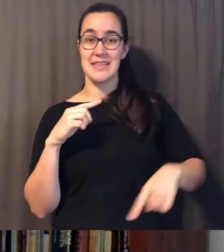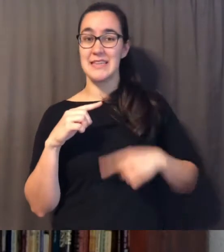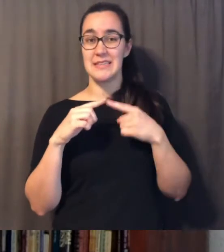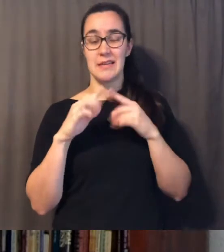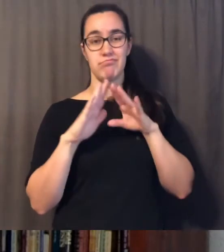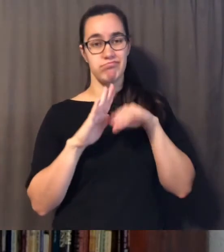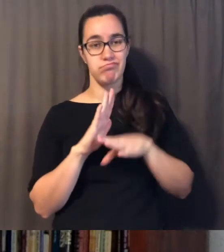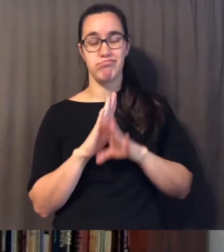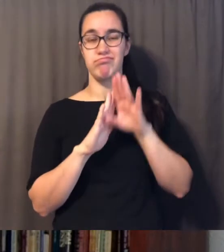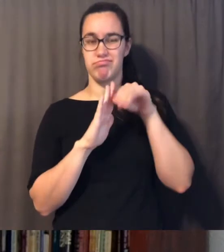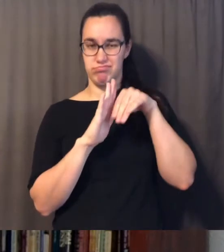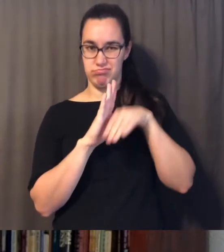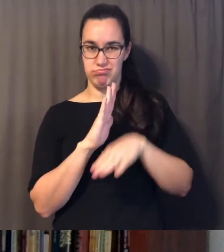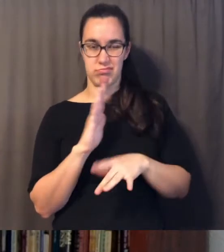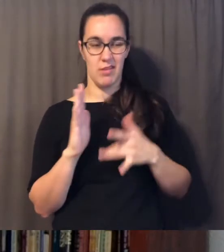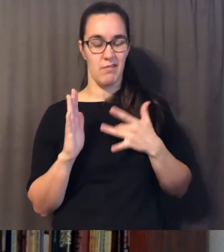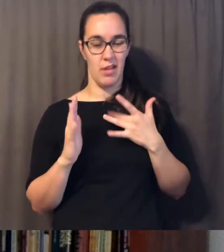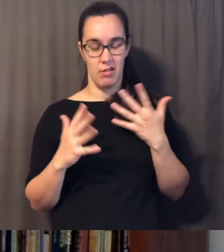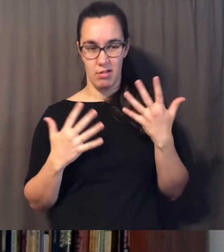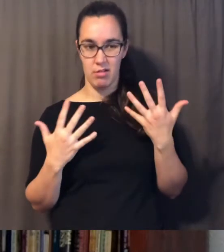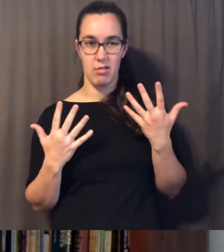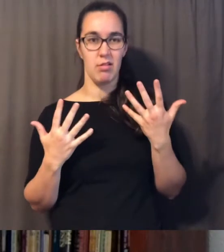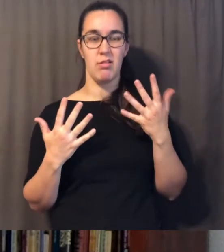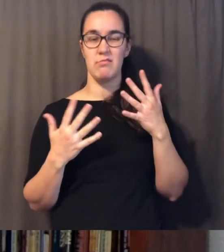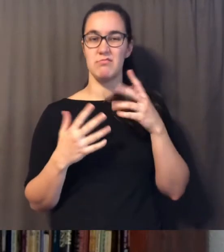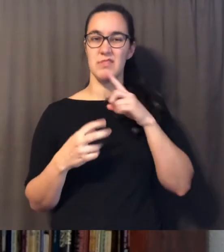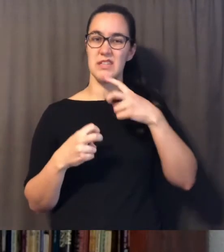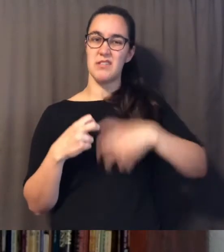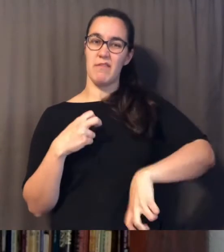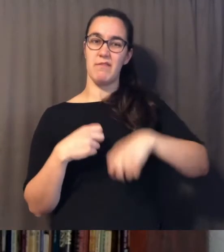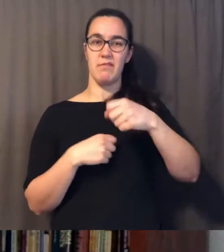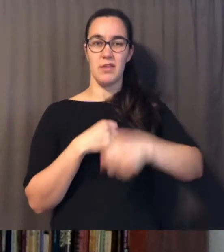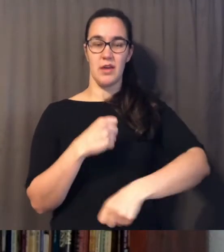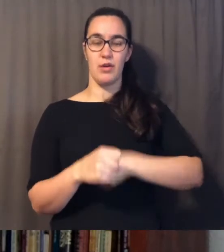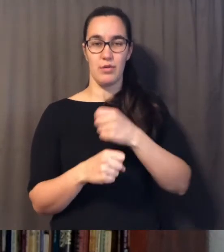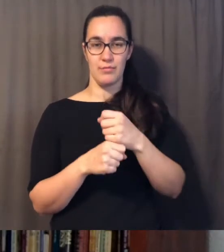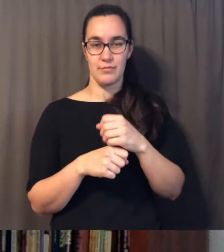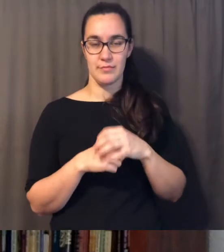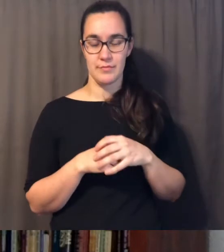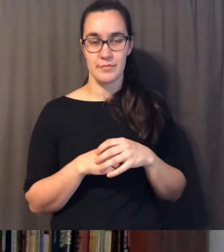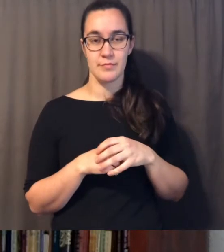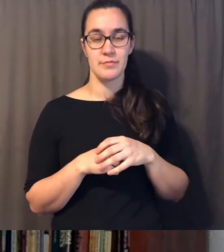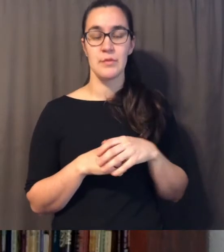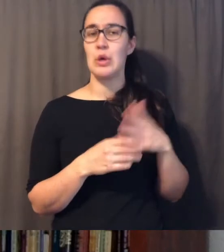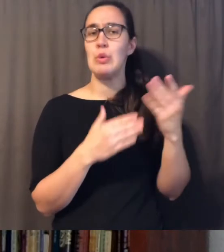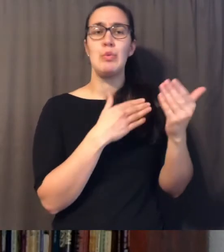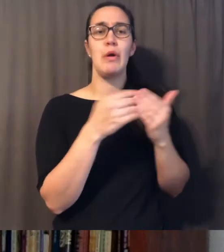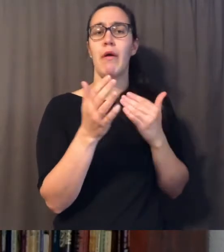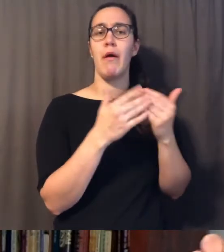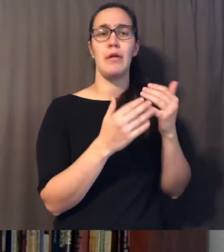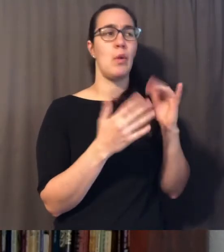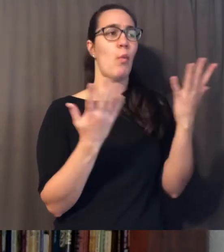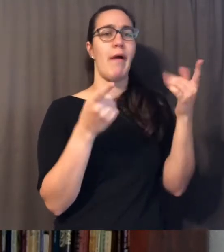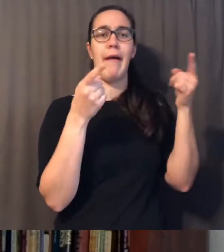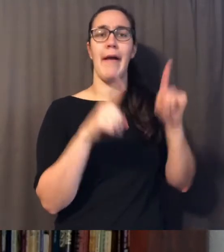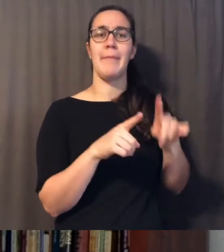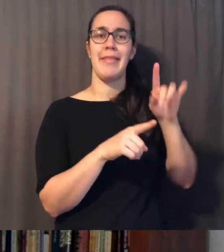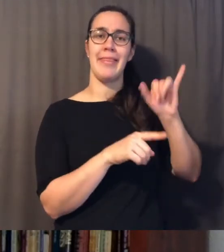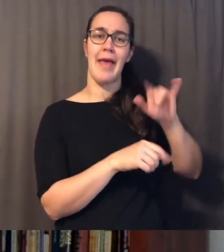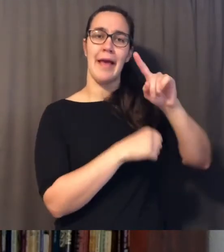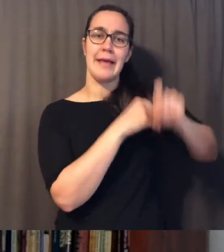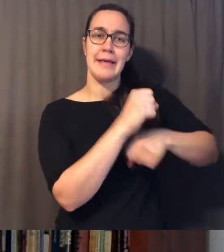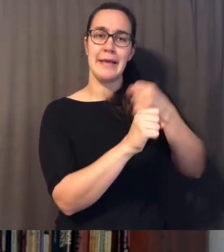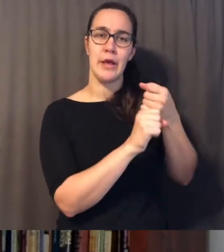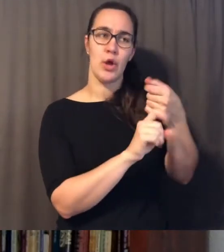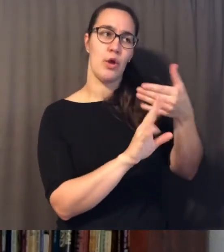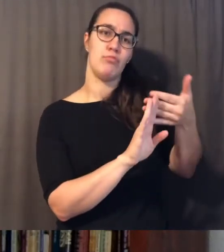coming to this incredible celebration where it was a difficult year but regardless of the circumstance they were